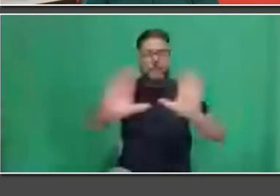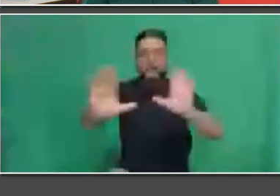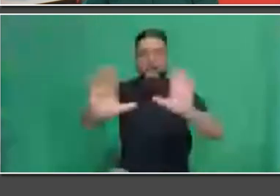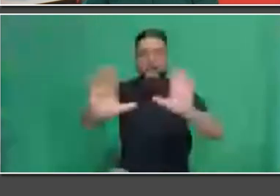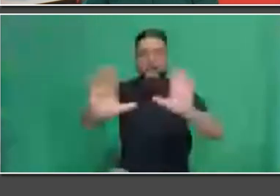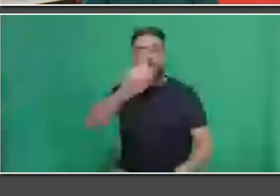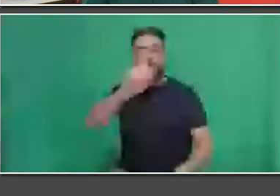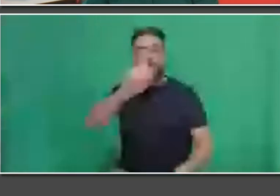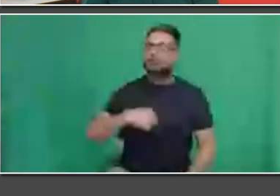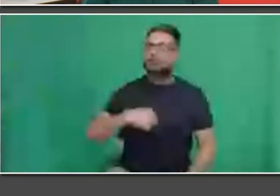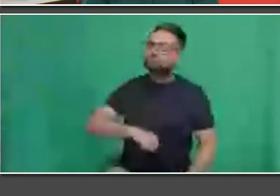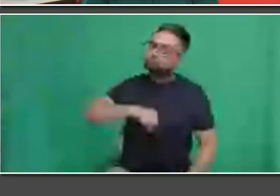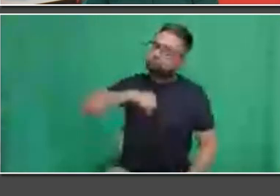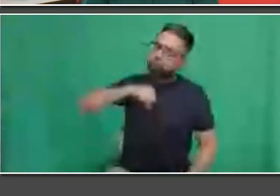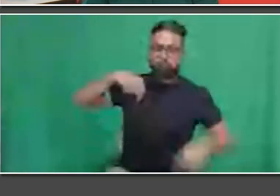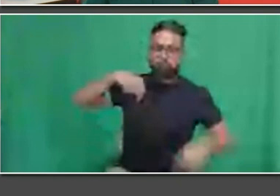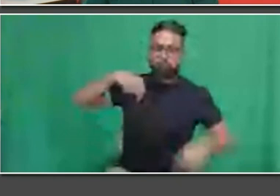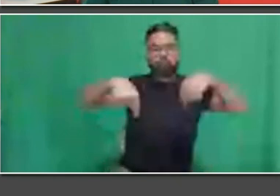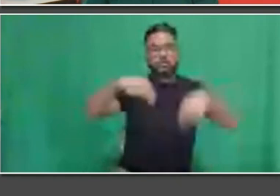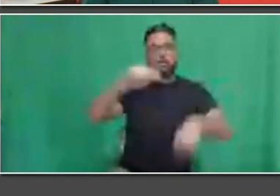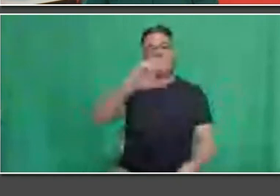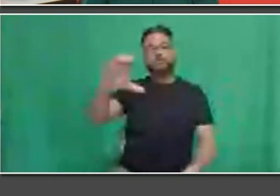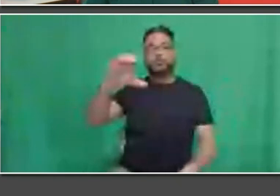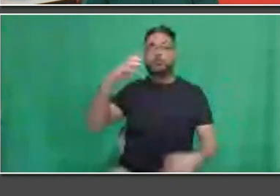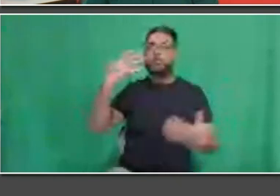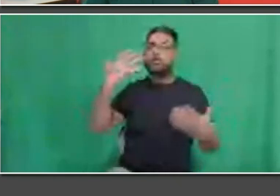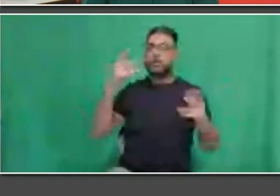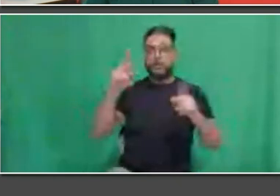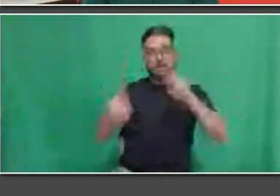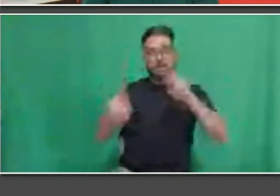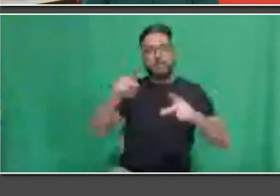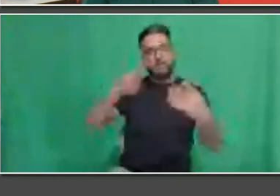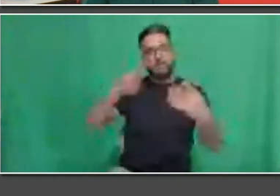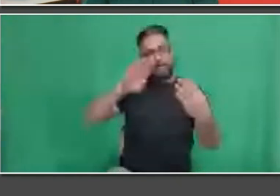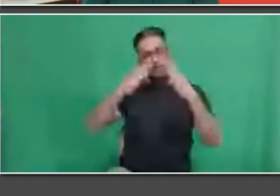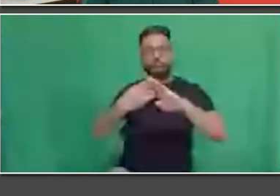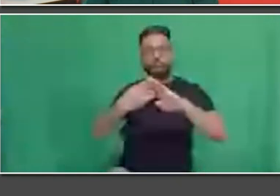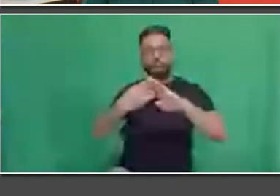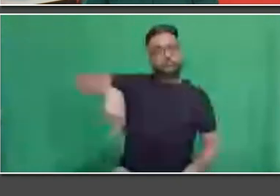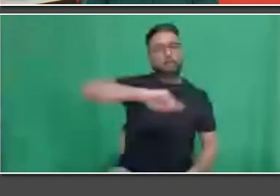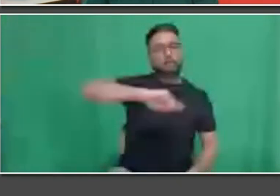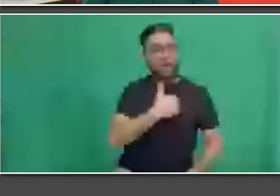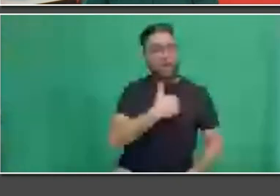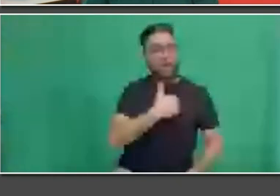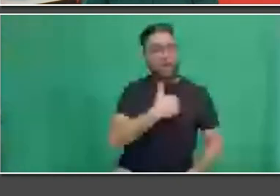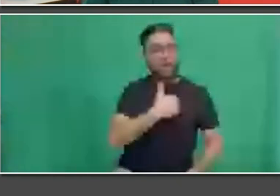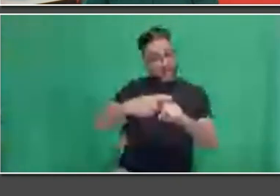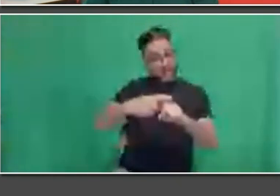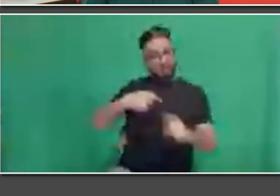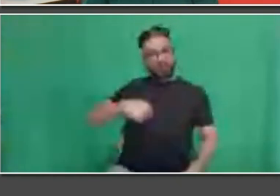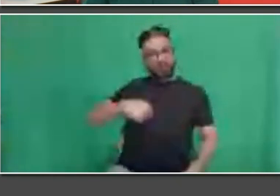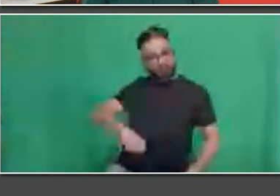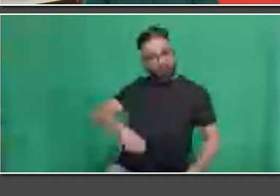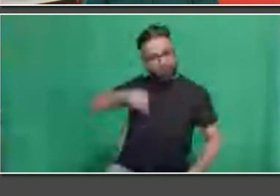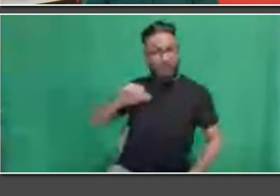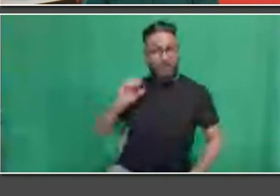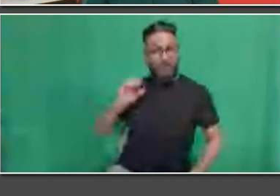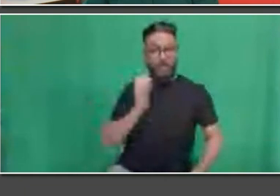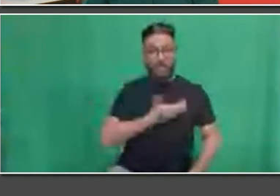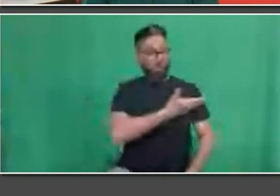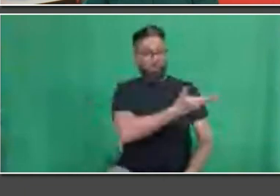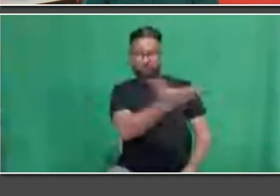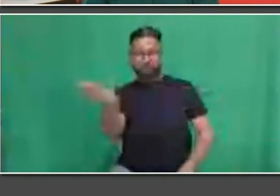I'm just as proud of the work that we do that the general public may not even know about. We have so much to be proud of, and I can assure you